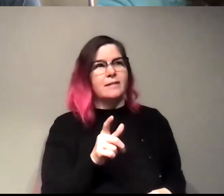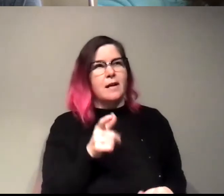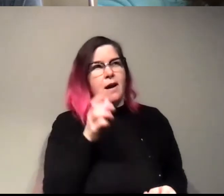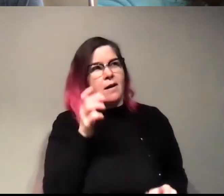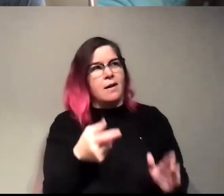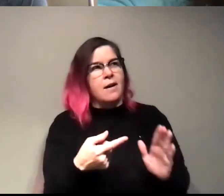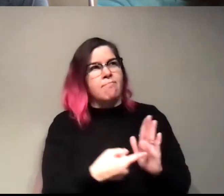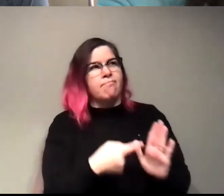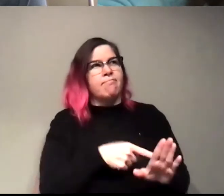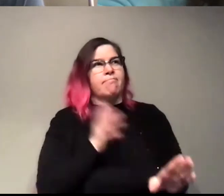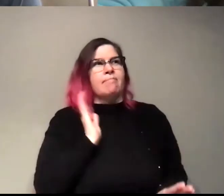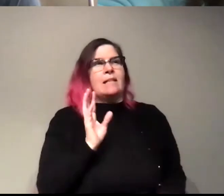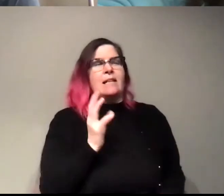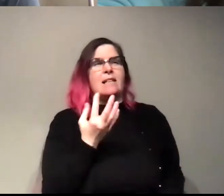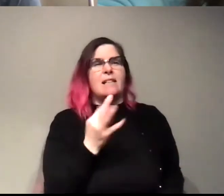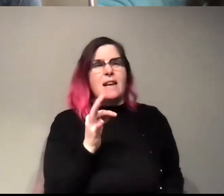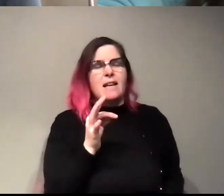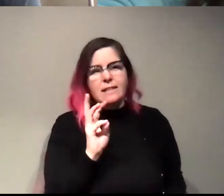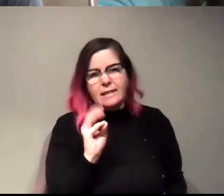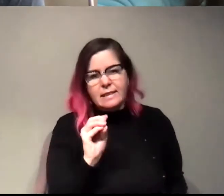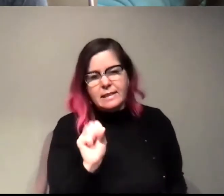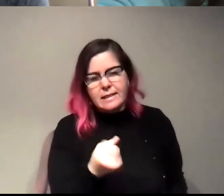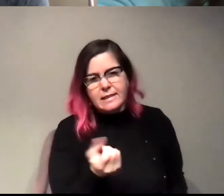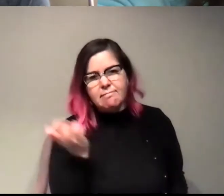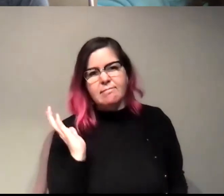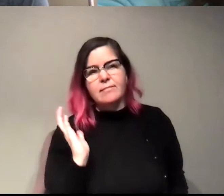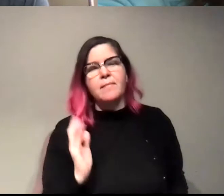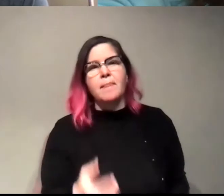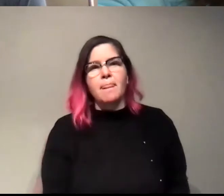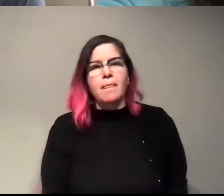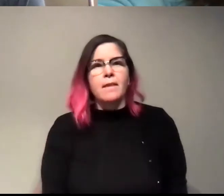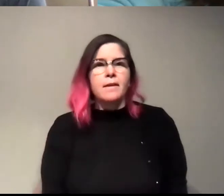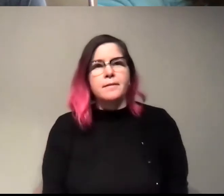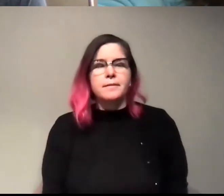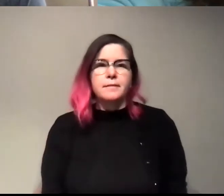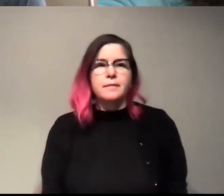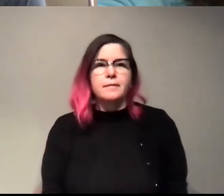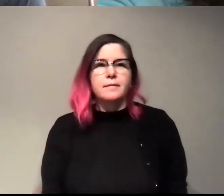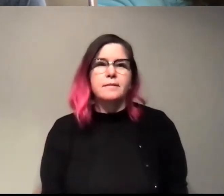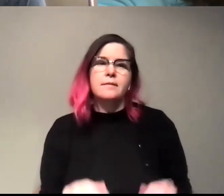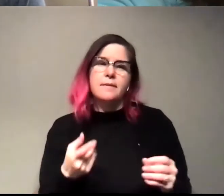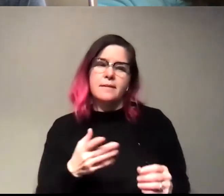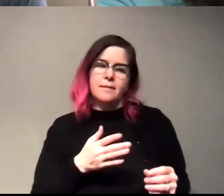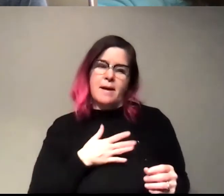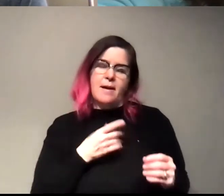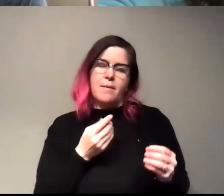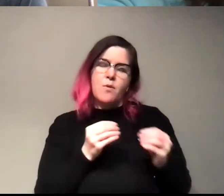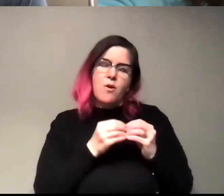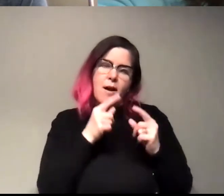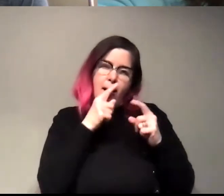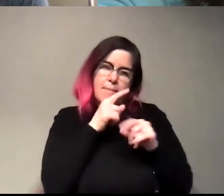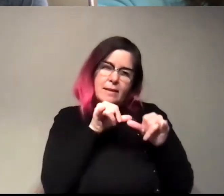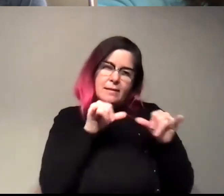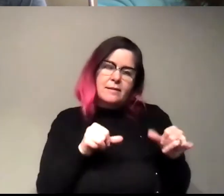1960s or something, you know, we're, you know, cause these are like more, in some ways, more complex systems. Um,